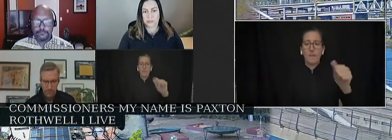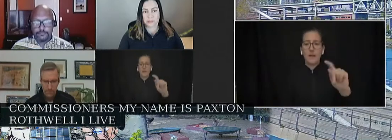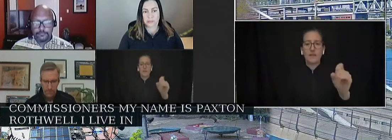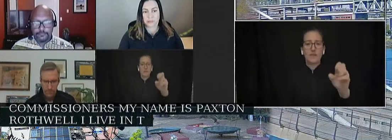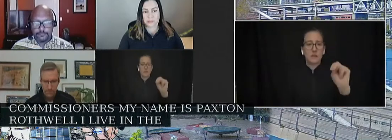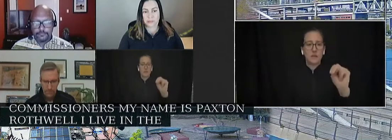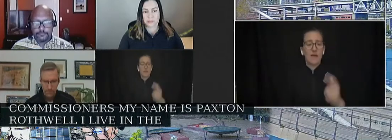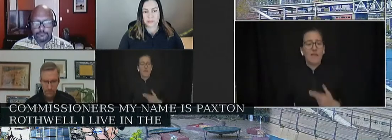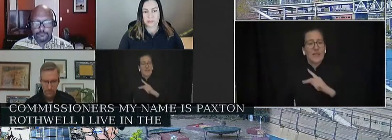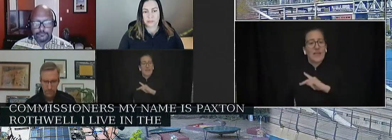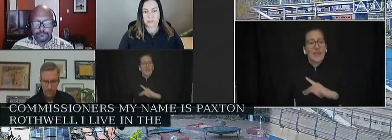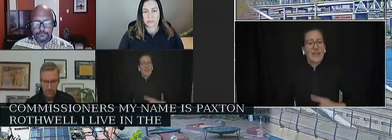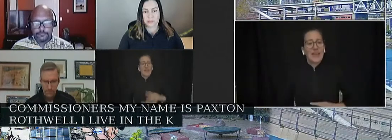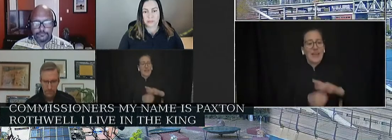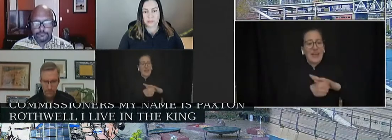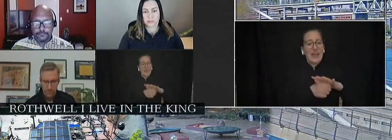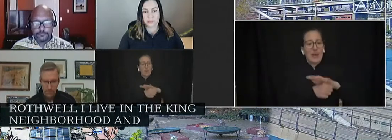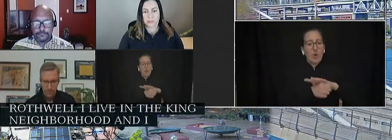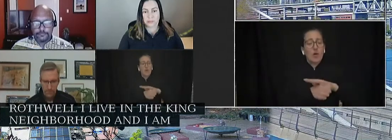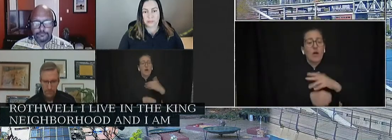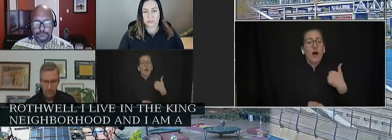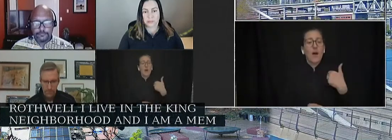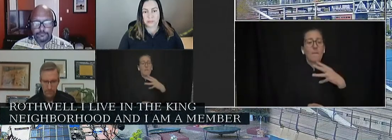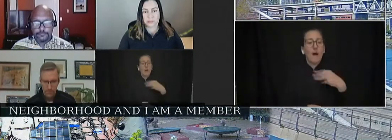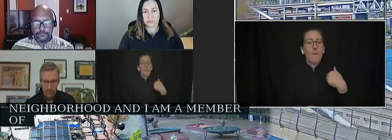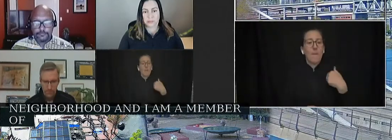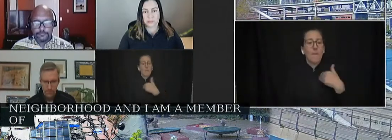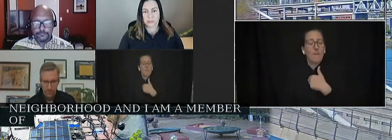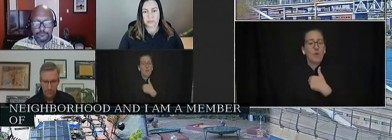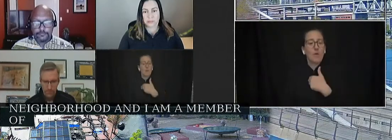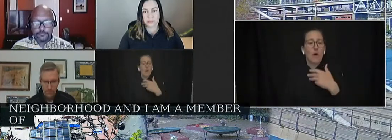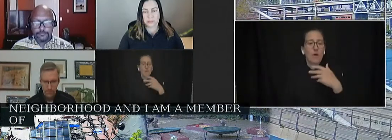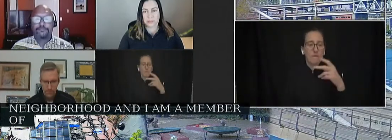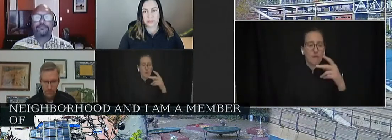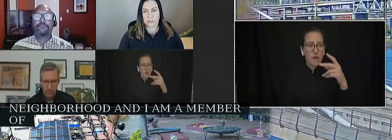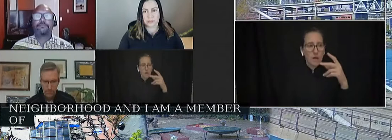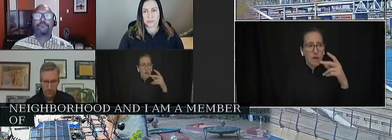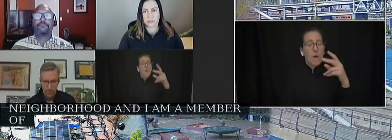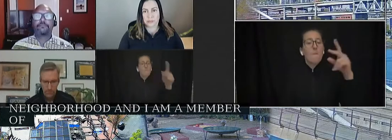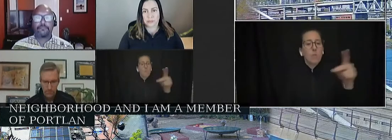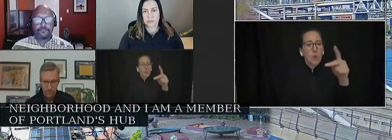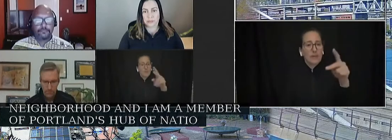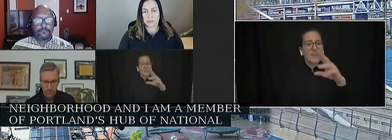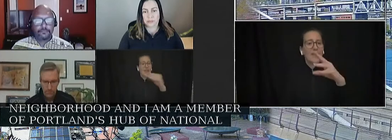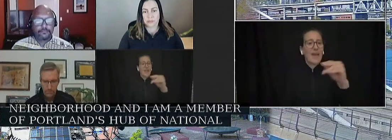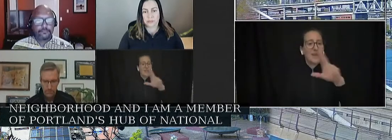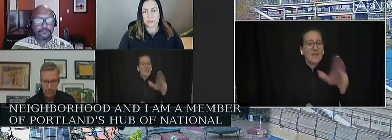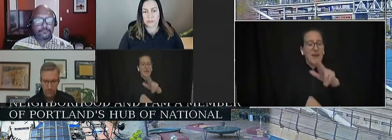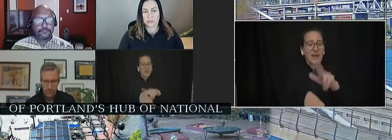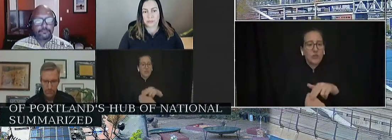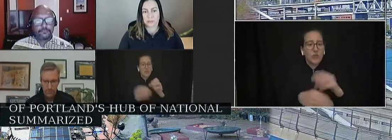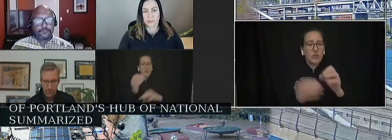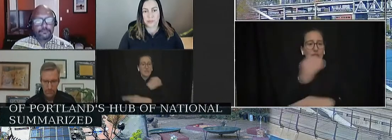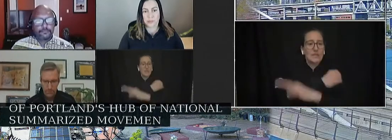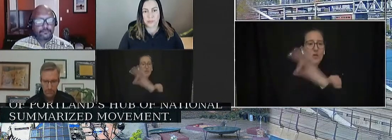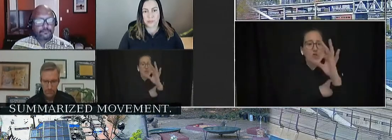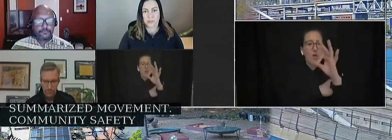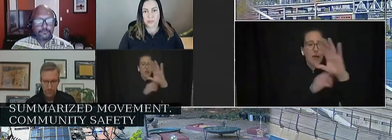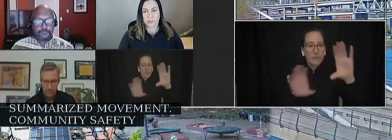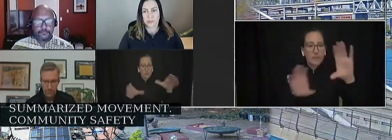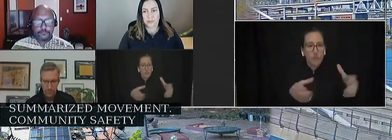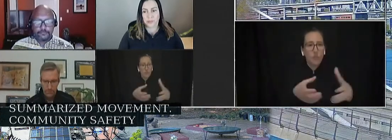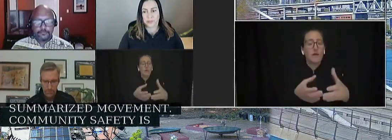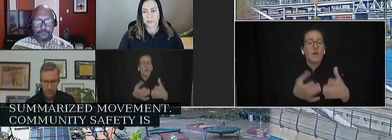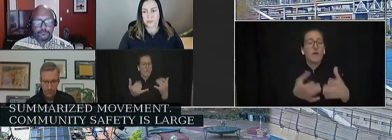am a member of Portland's hub of the National Sunrise Movement. Community safety in Portland today is largely served by one organization,